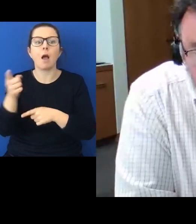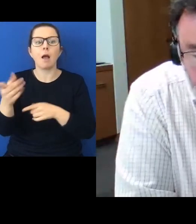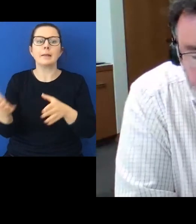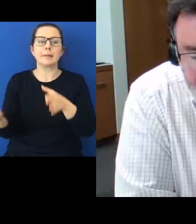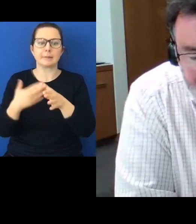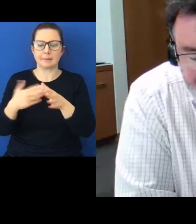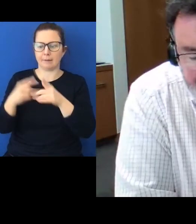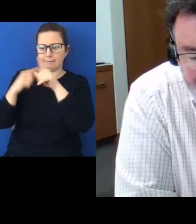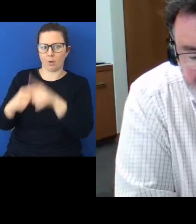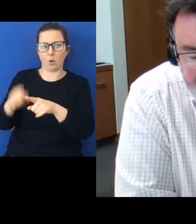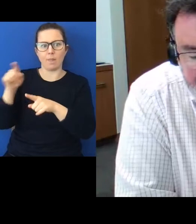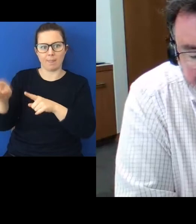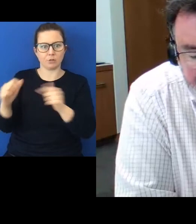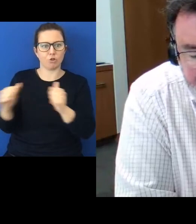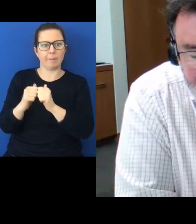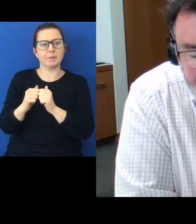to it.